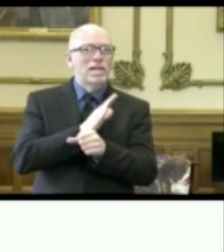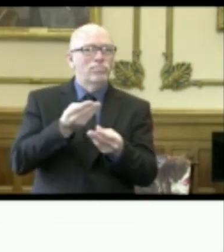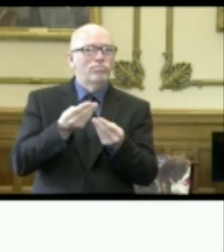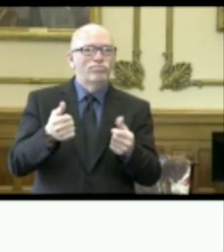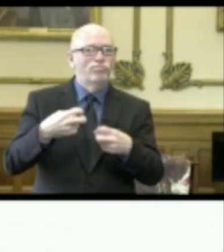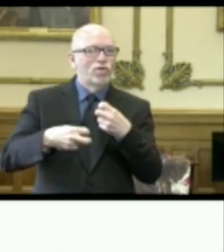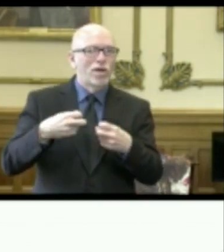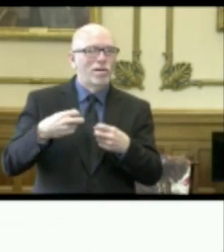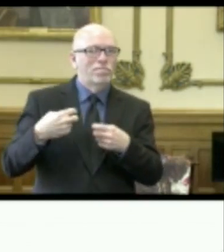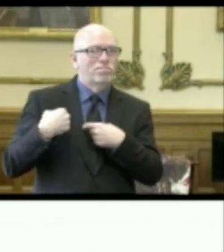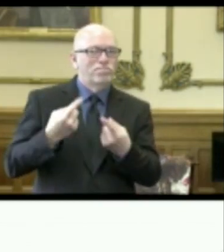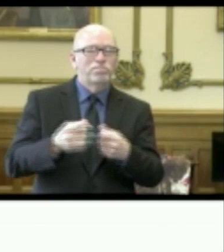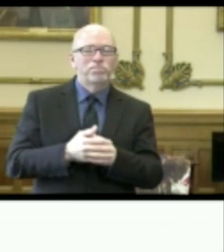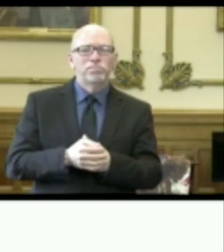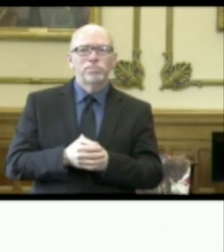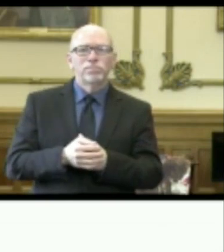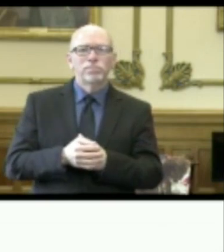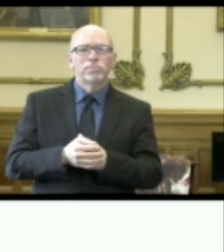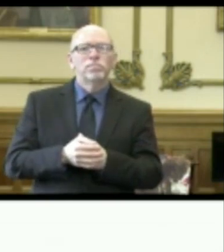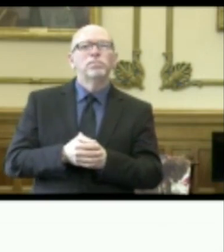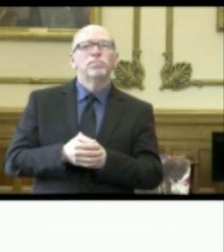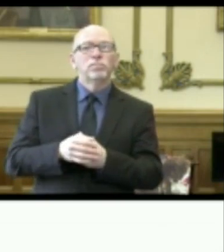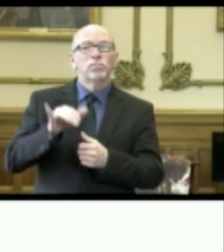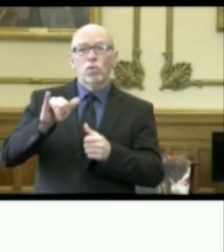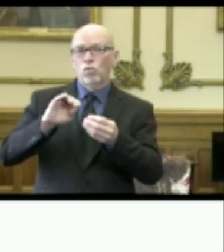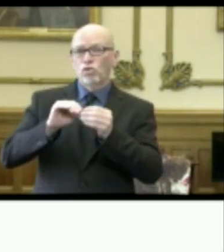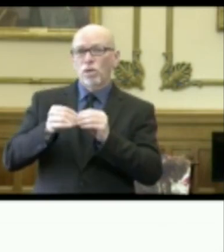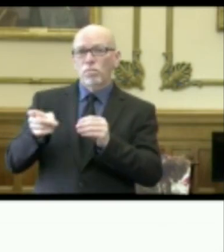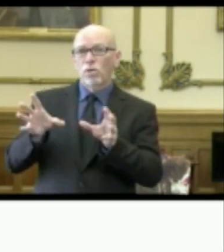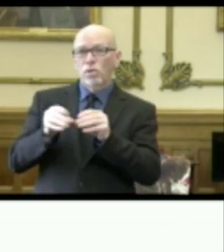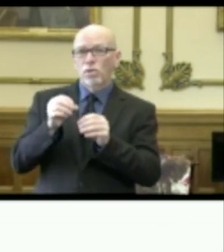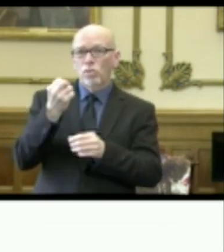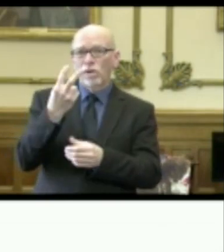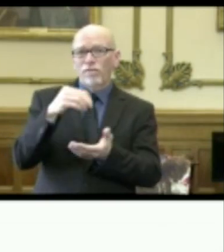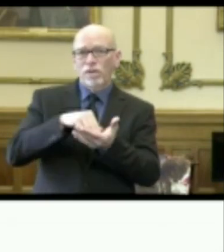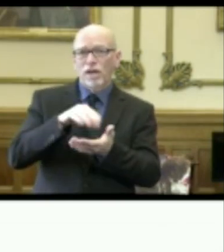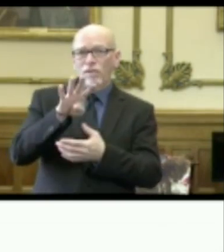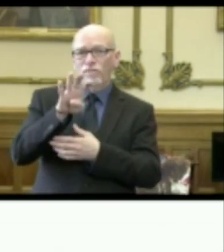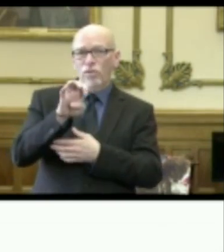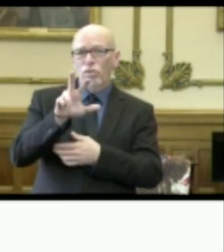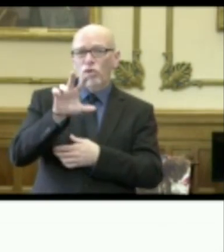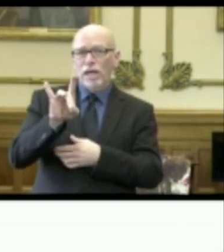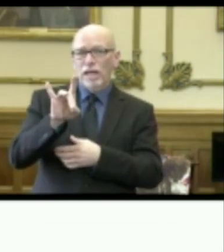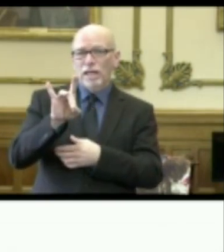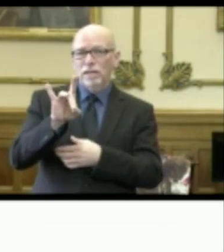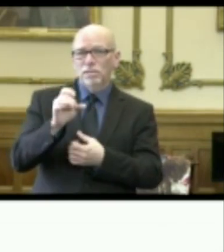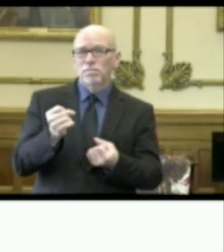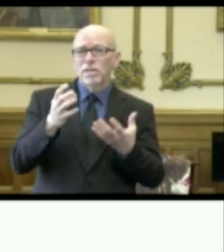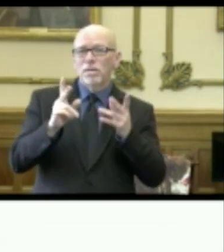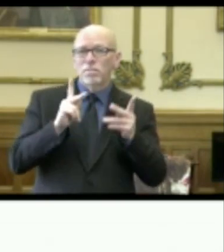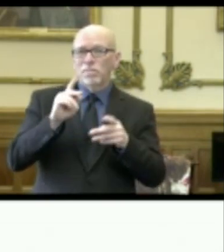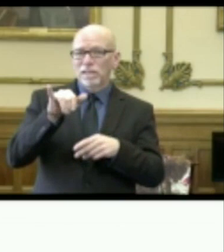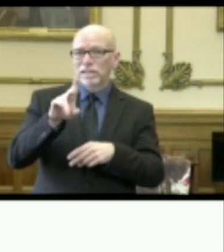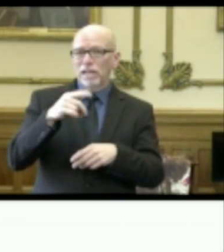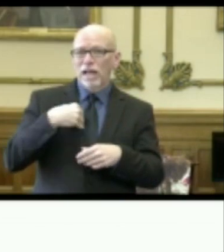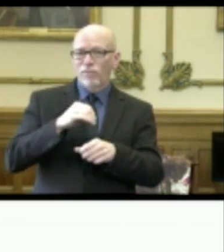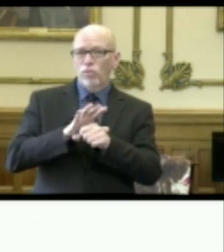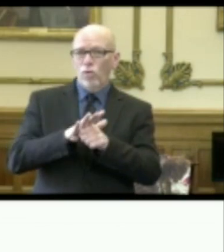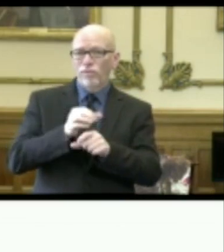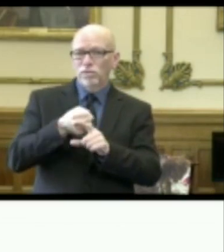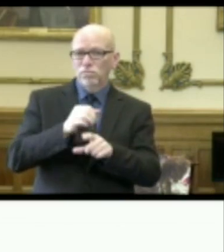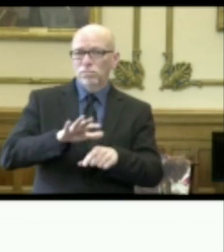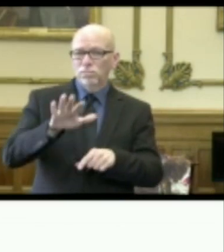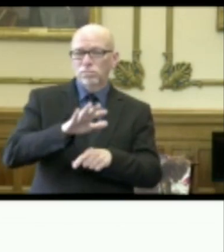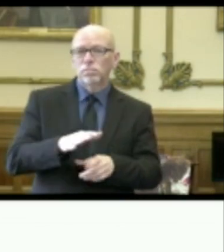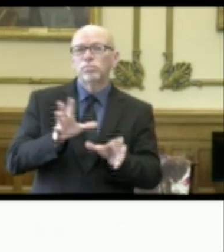as of this point in time. These numbers bring to 12,438 the number of Hoosiers known to have COVID-19